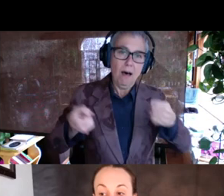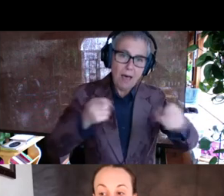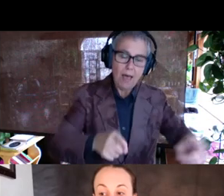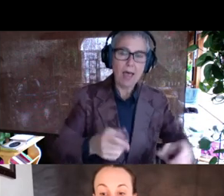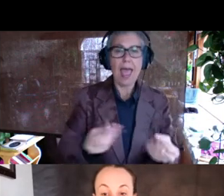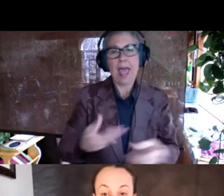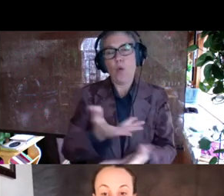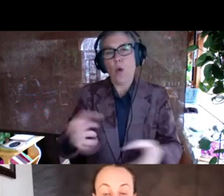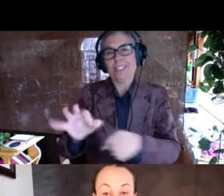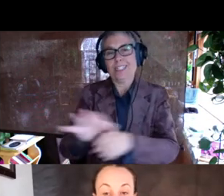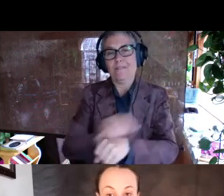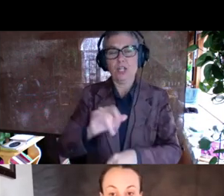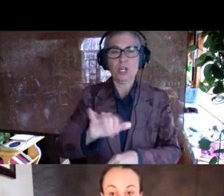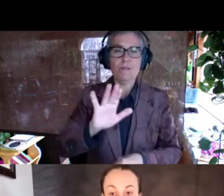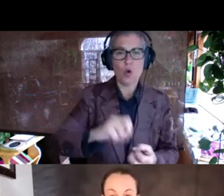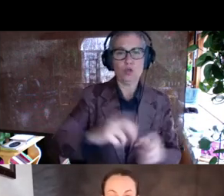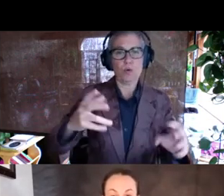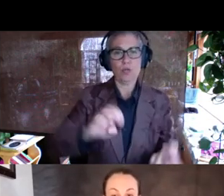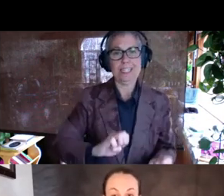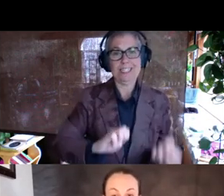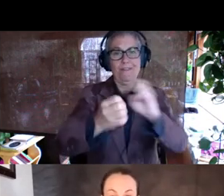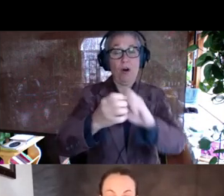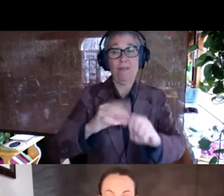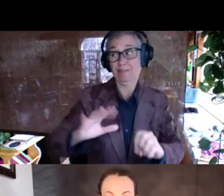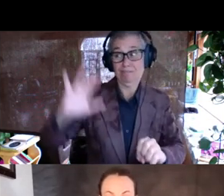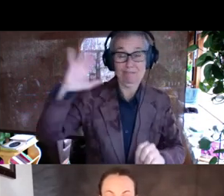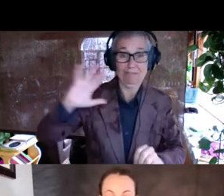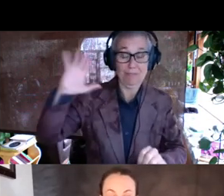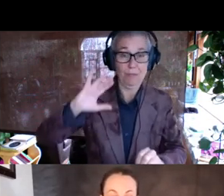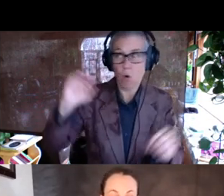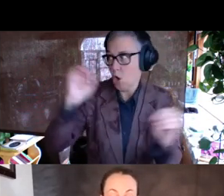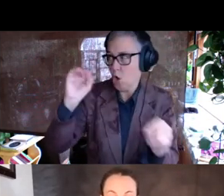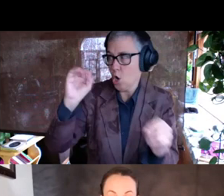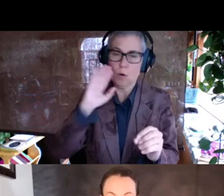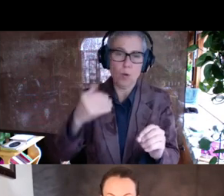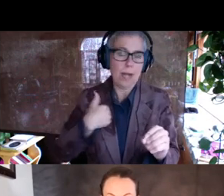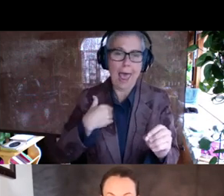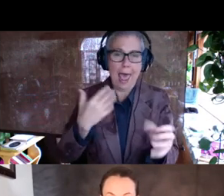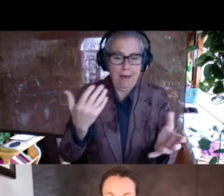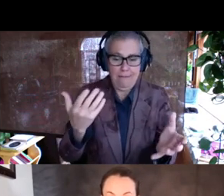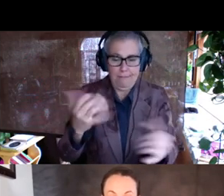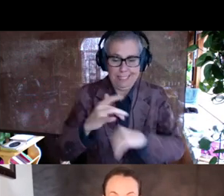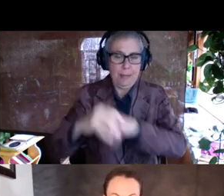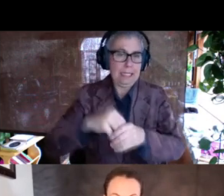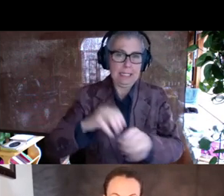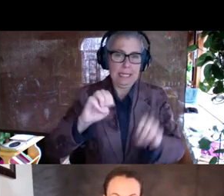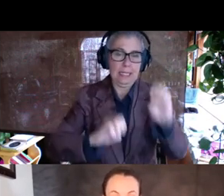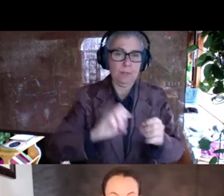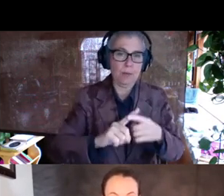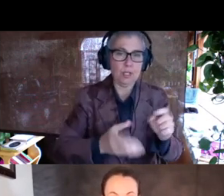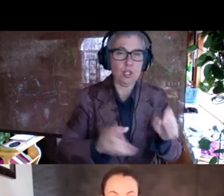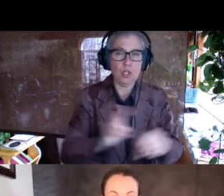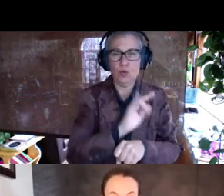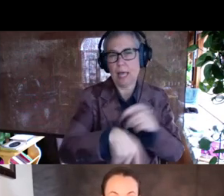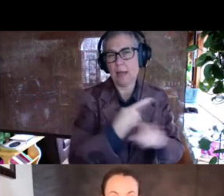of, of proteins we're evolving that previously would be just, no one would have space in their experiment to, to run controls like this.